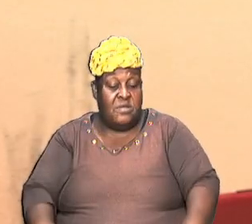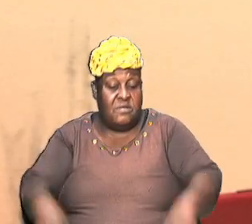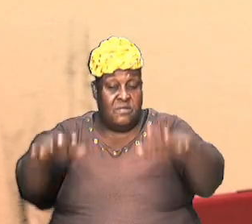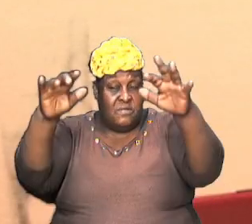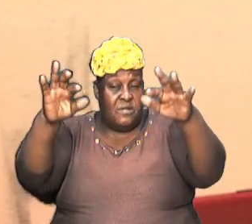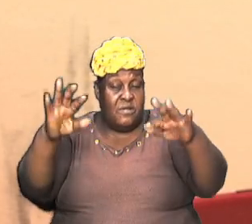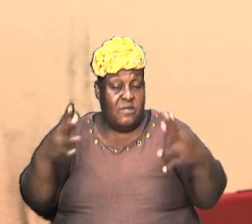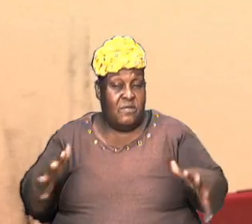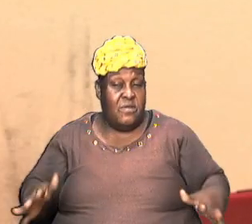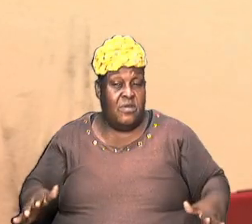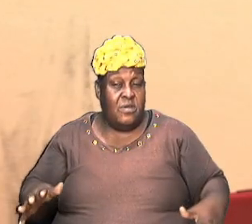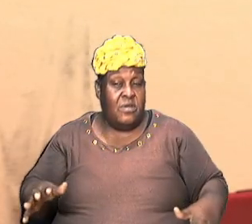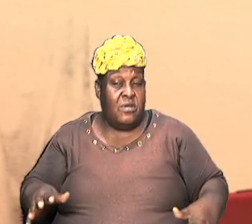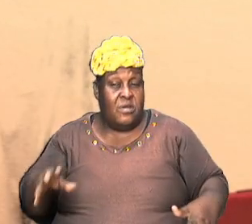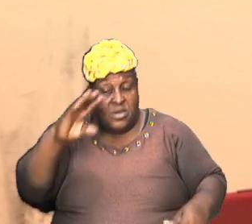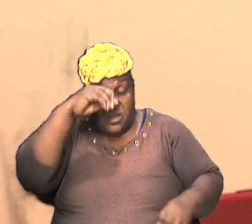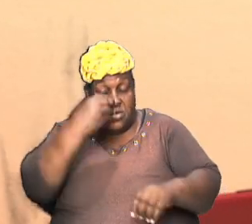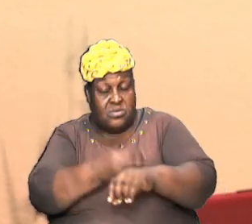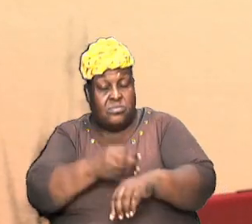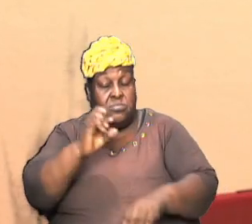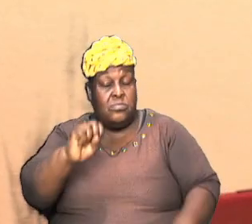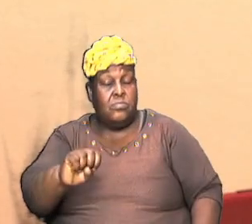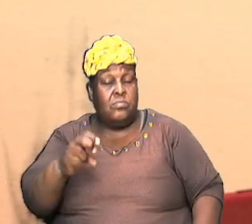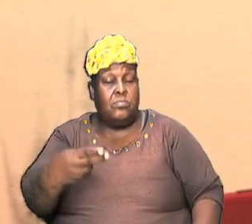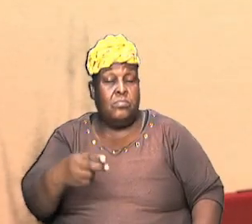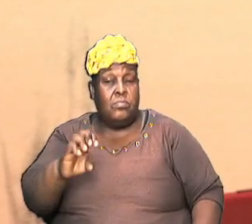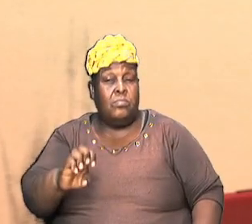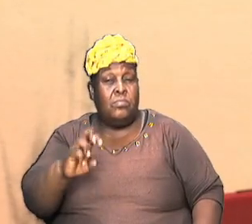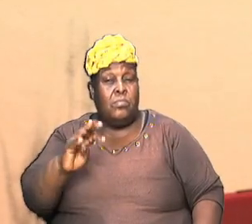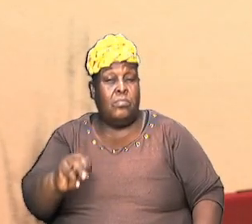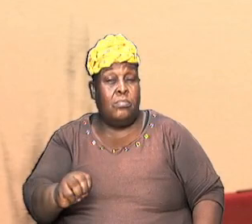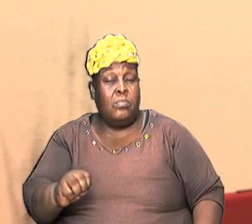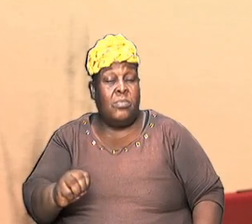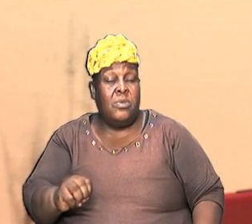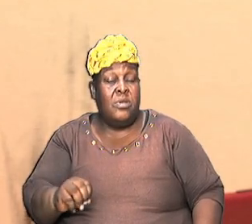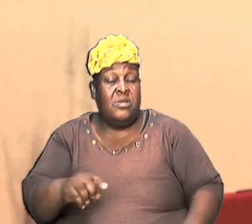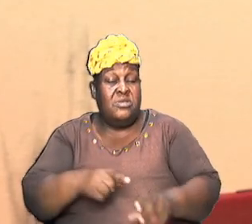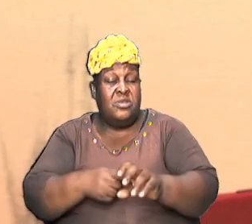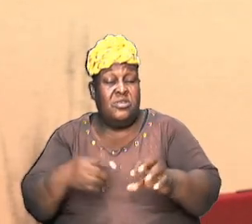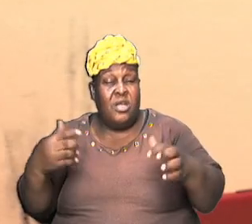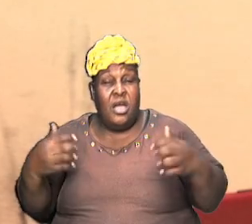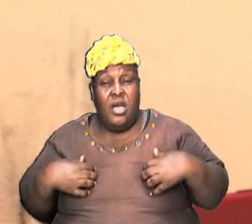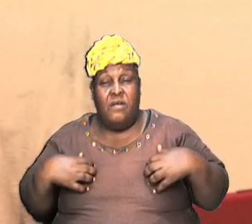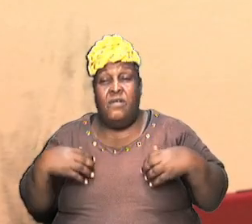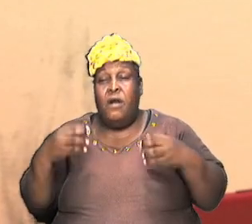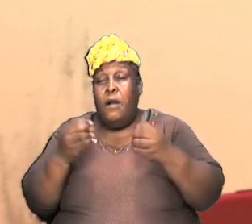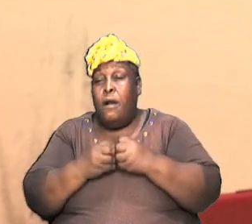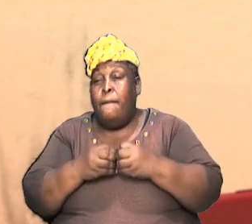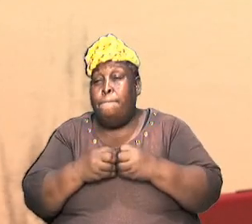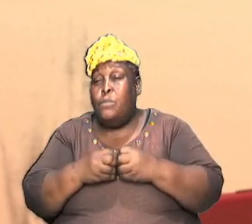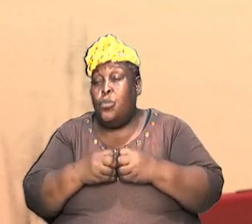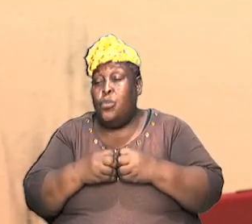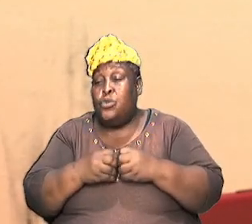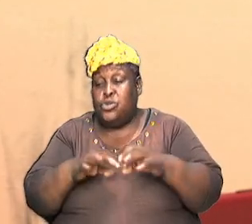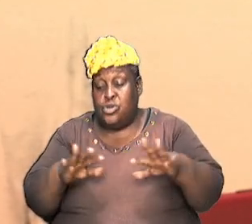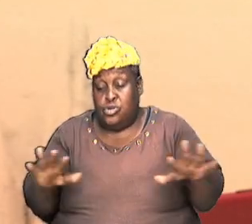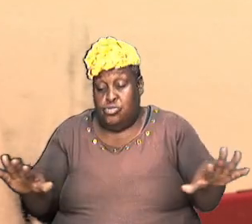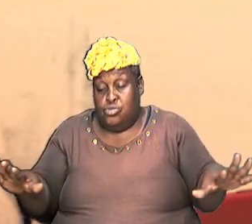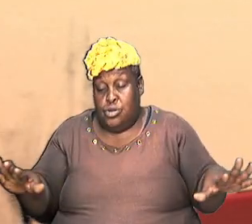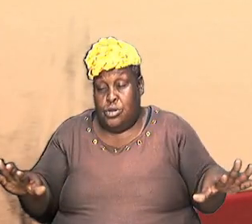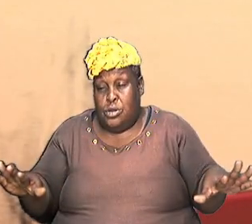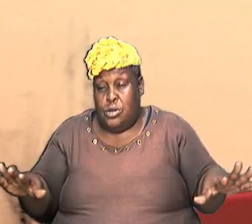his son Shem started to have more sons and that son having more son then